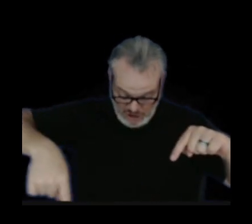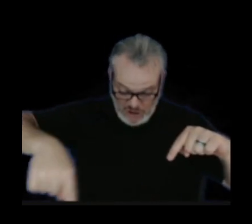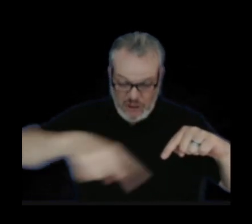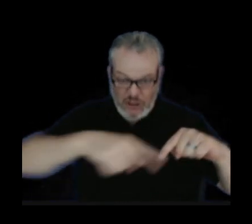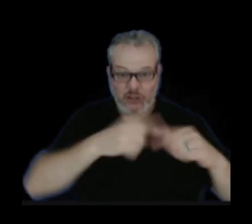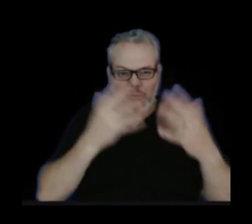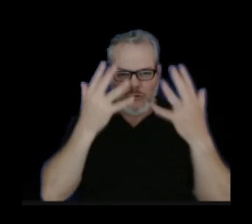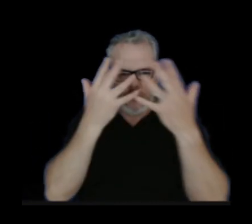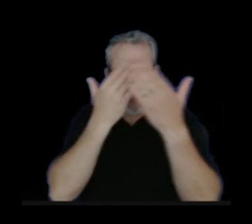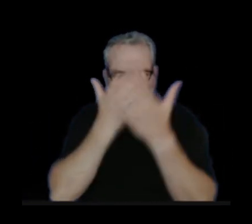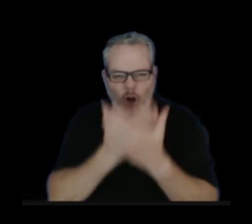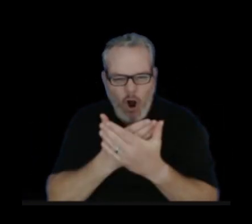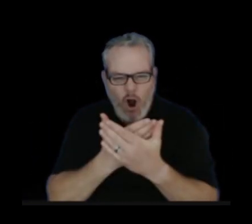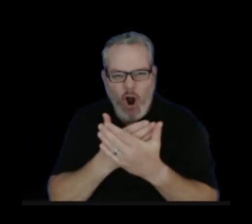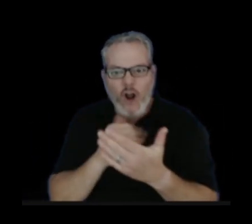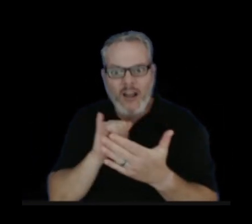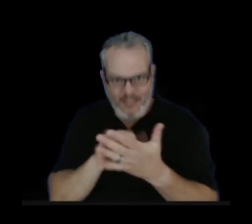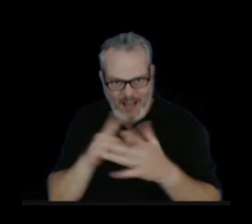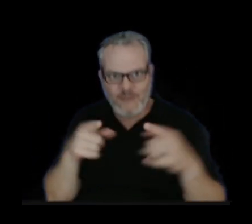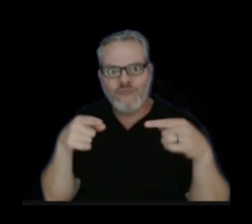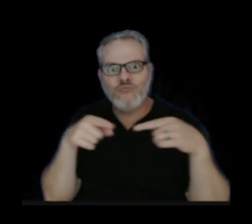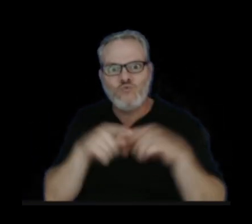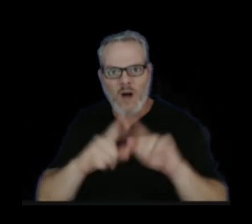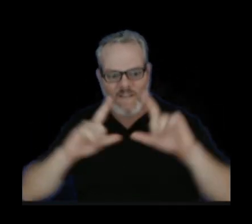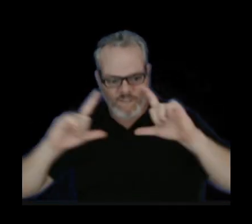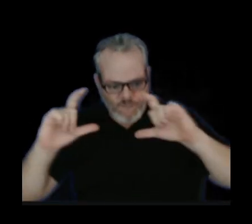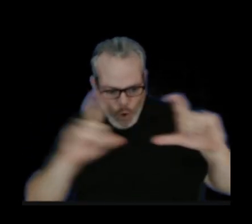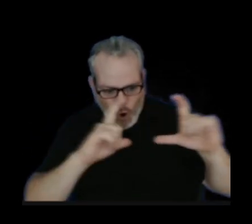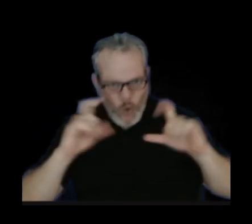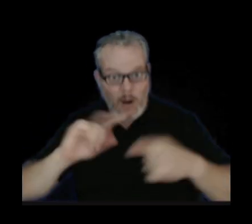a new lava flow as it was photographed early this morning.